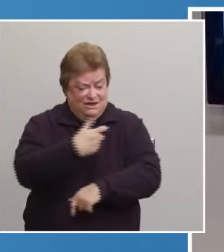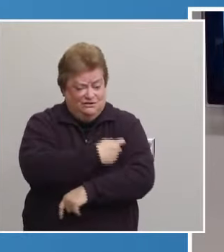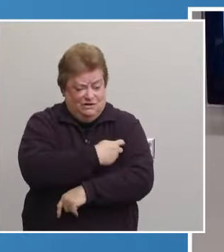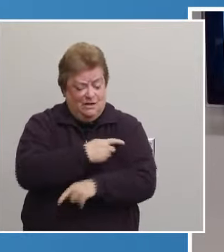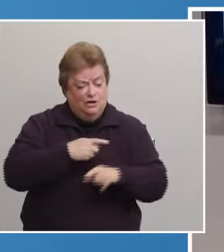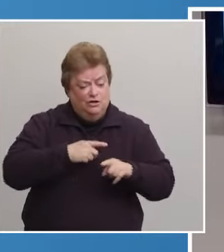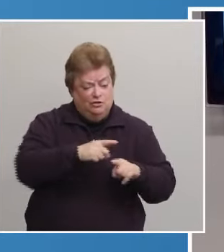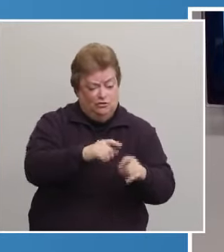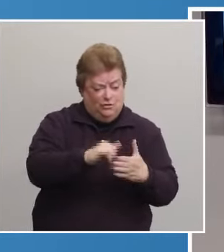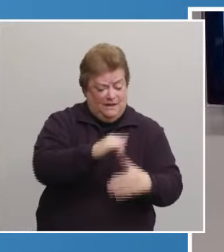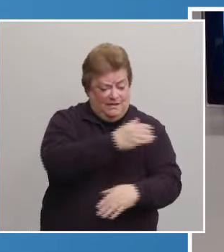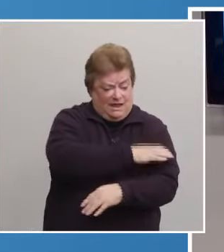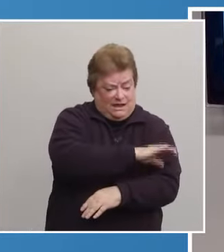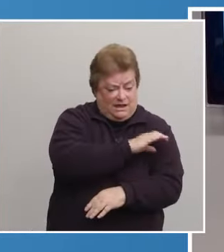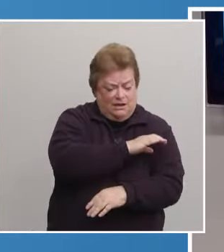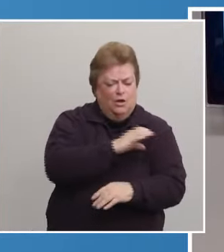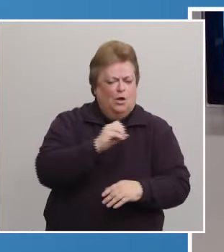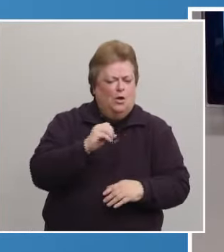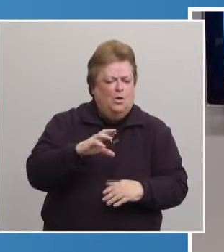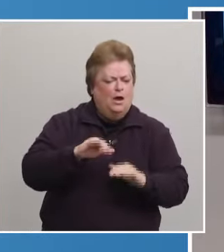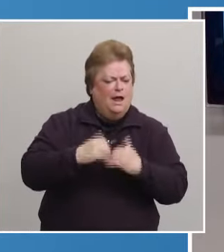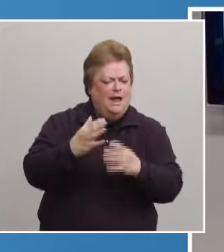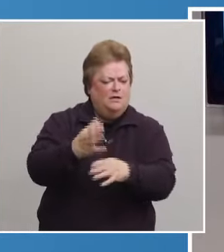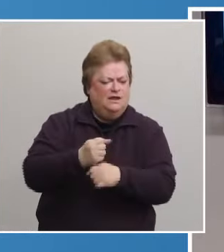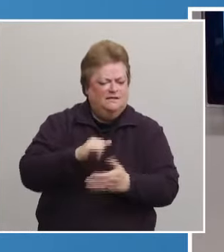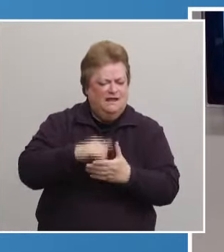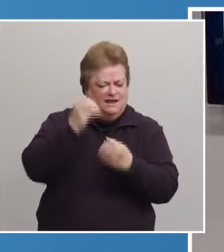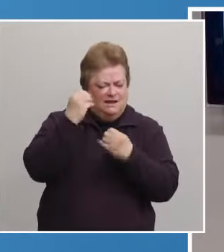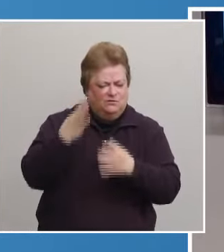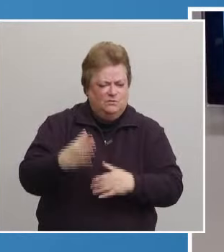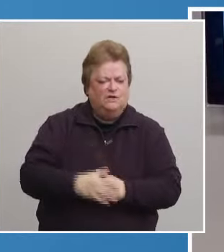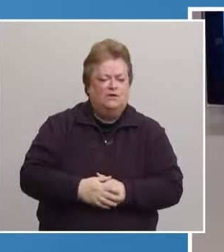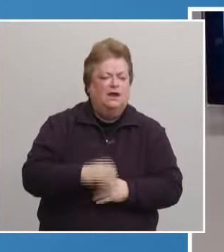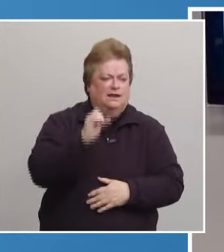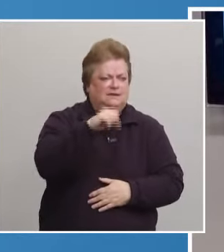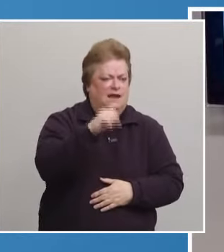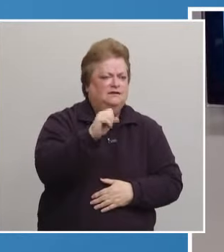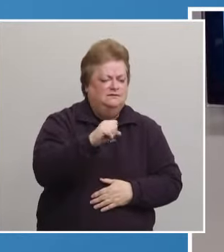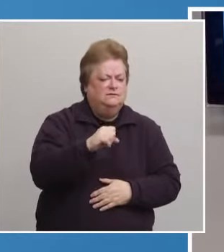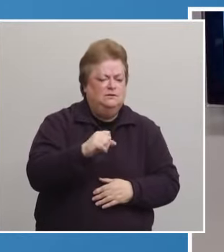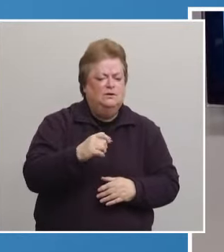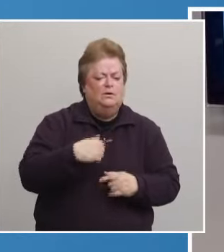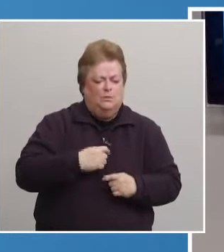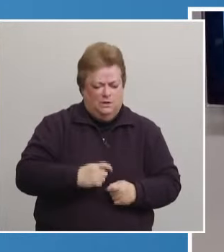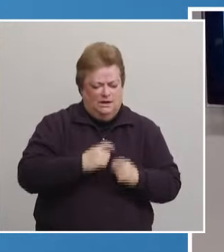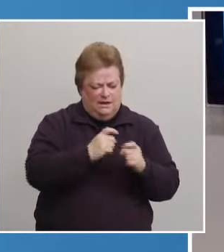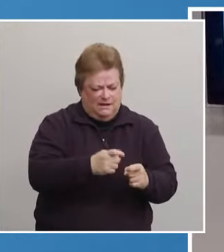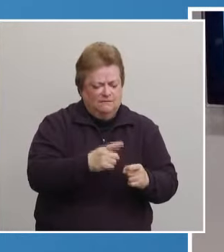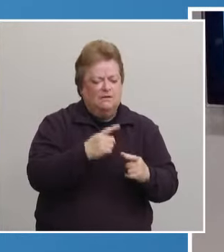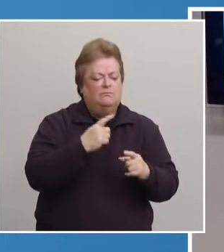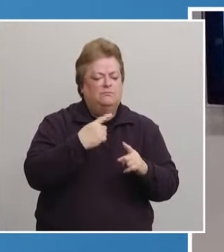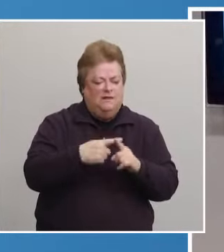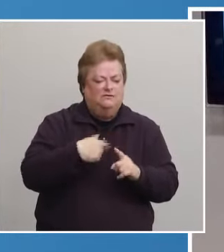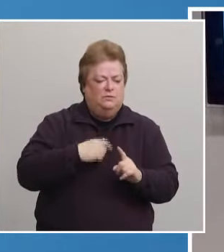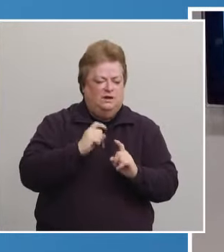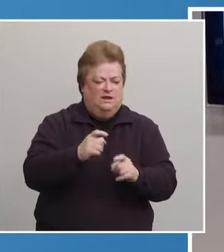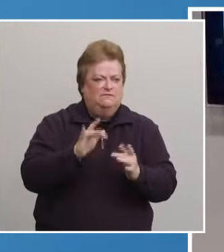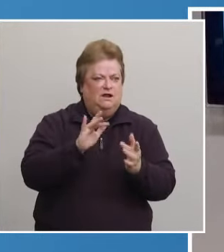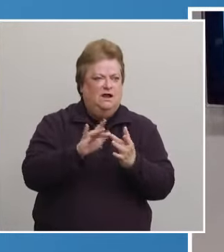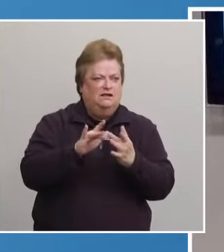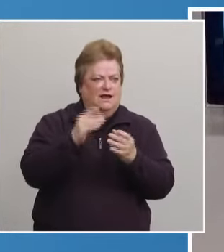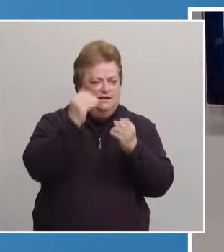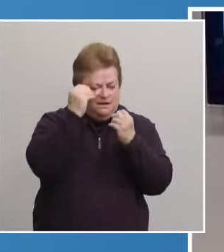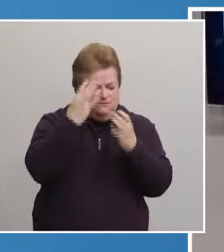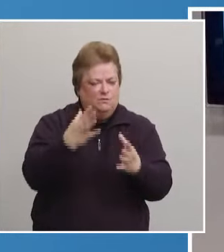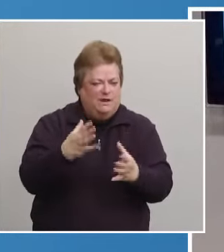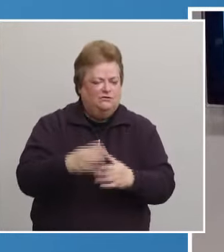clinic on Friday or how will they receive that information? Yes, they'll be given information then and then we have their contact information and we'll just schedule